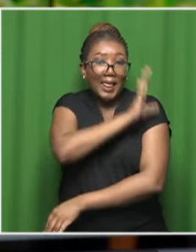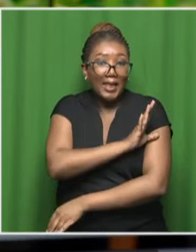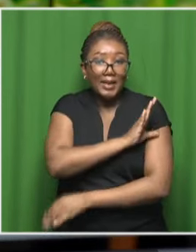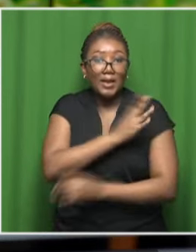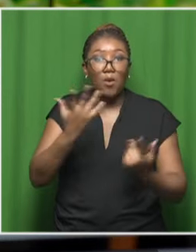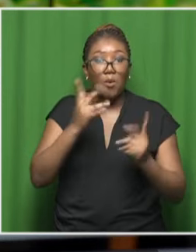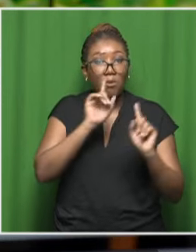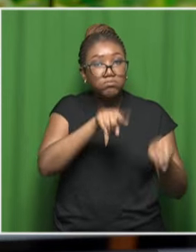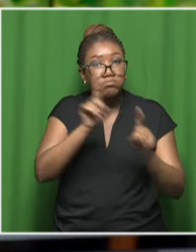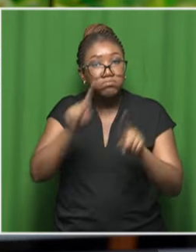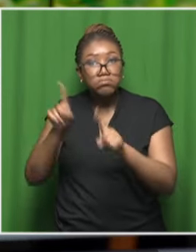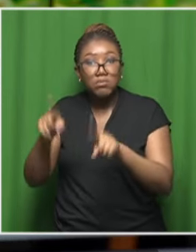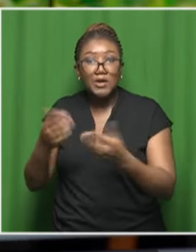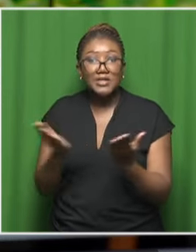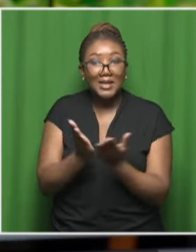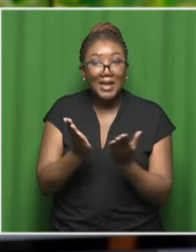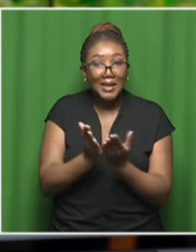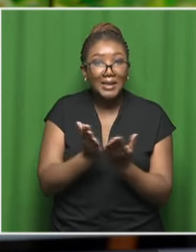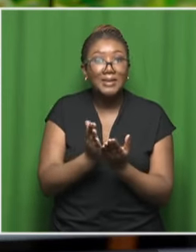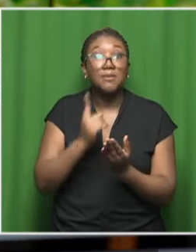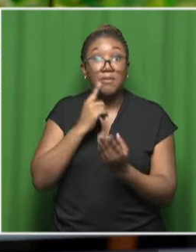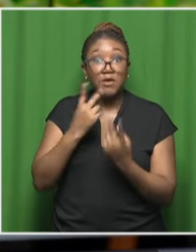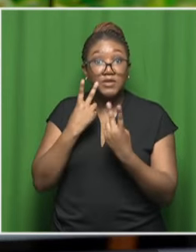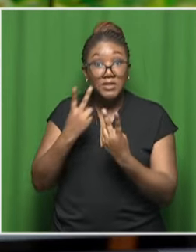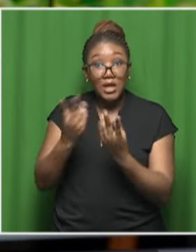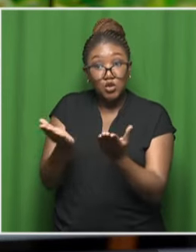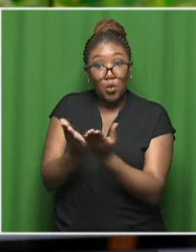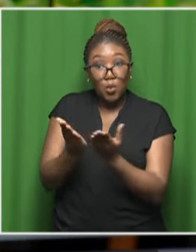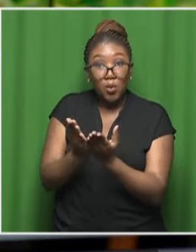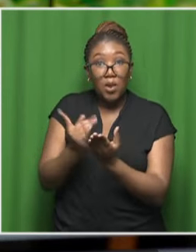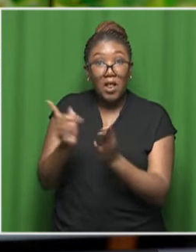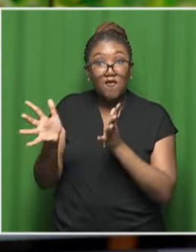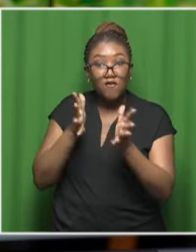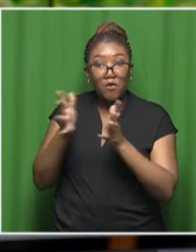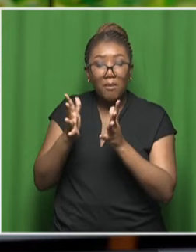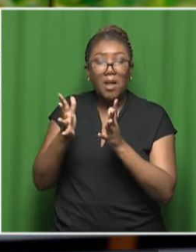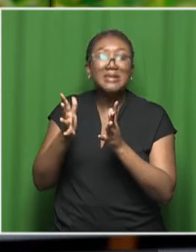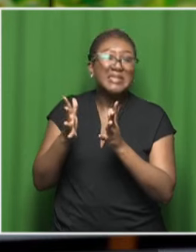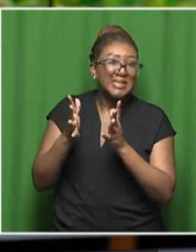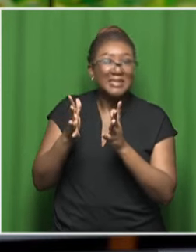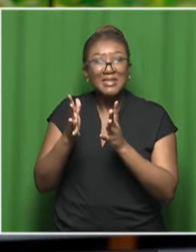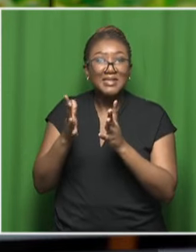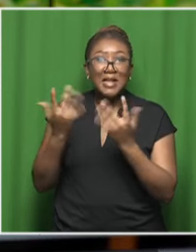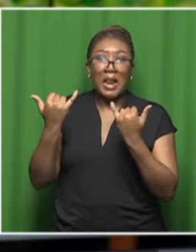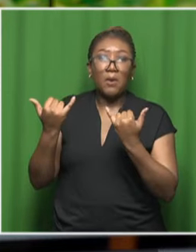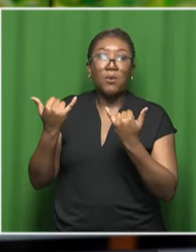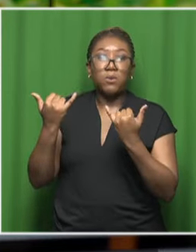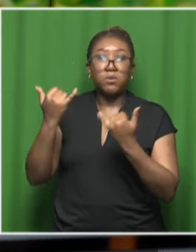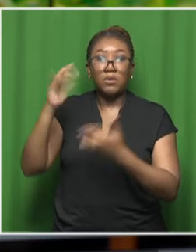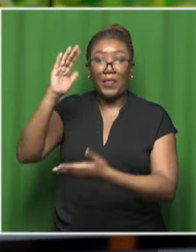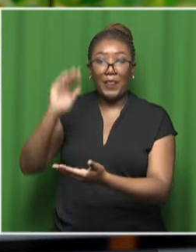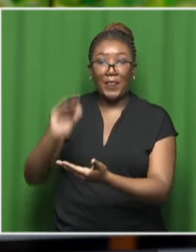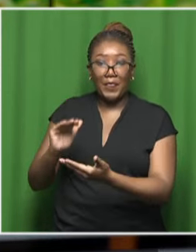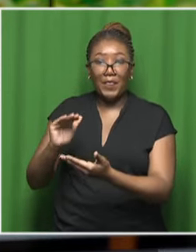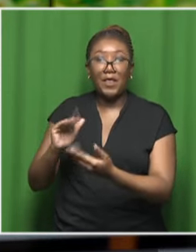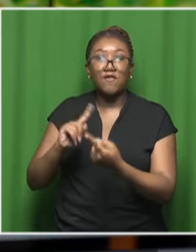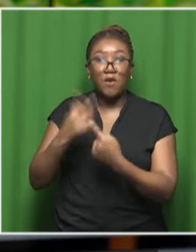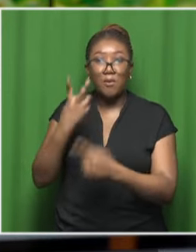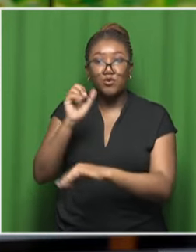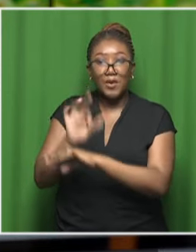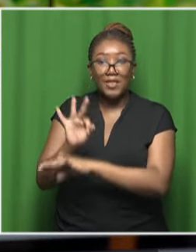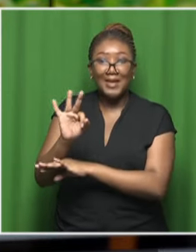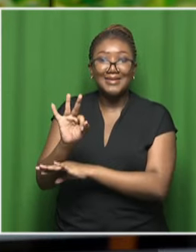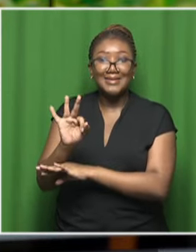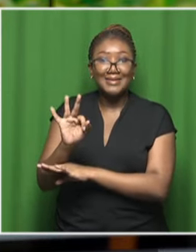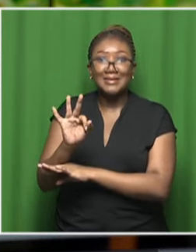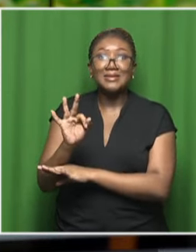We feel that schools football has really lost its impetus and momentum since around about 2013. And